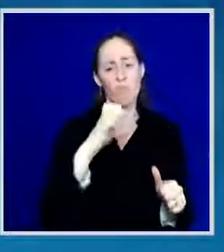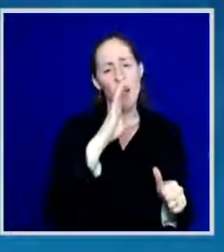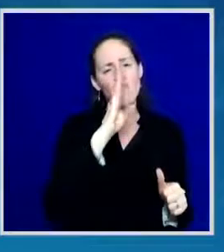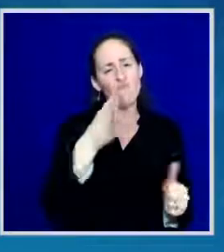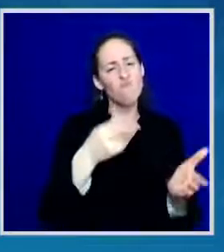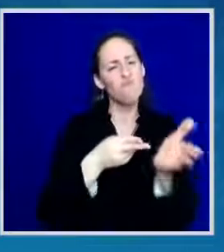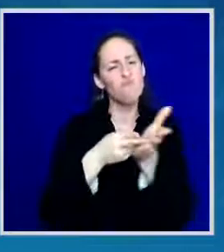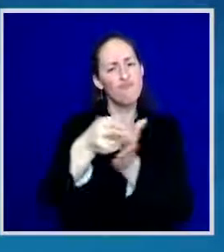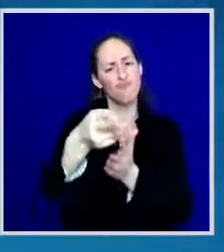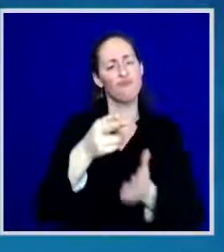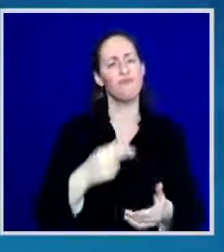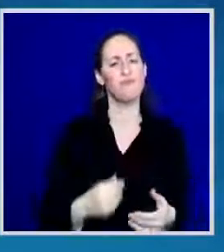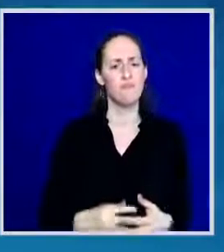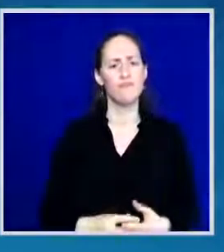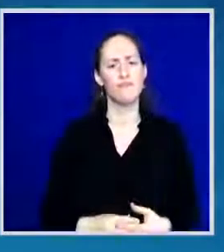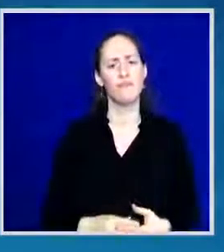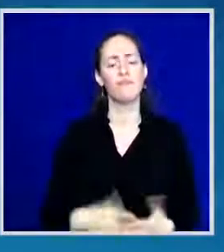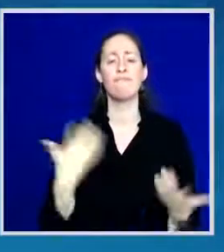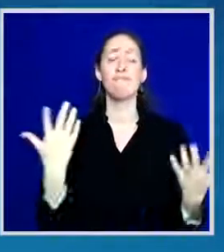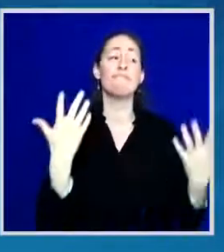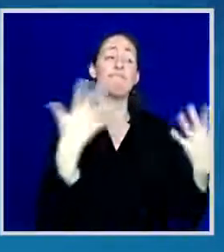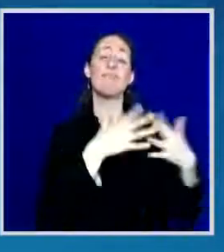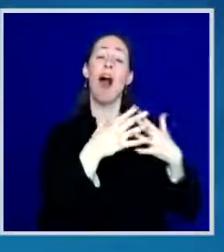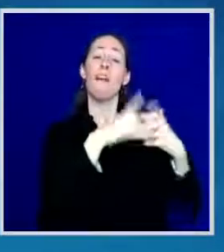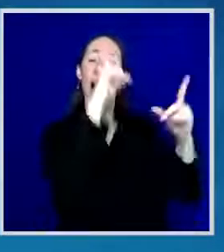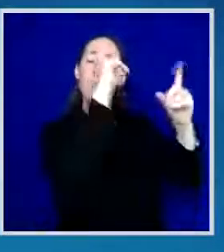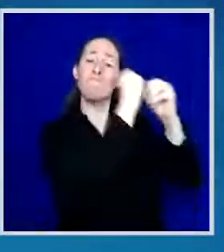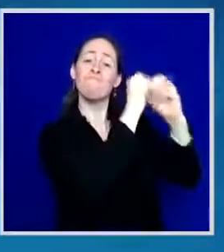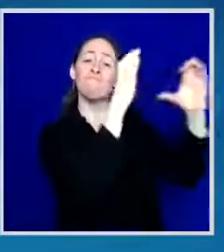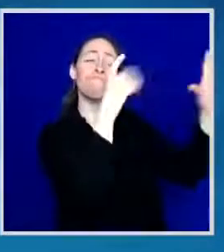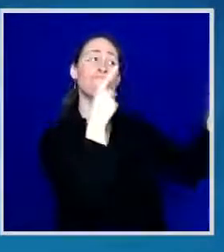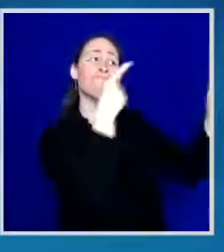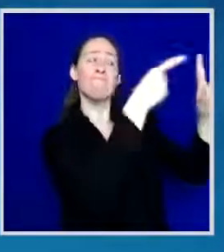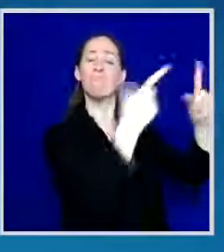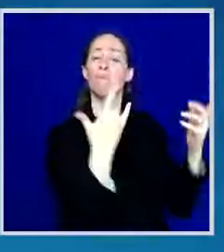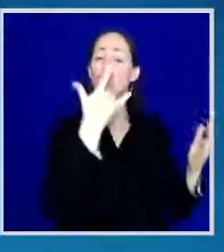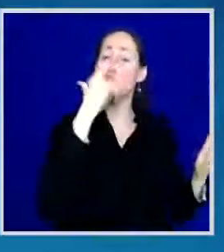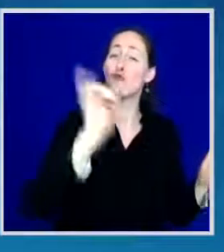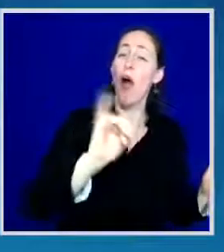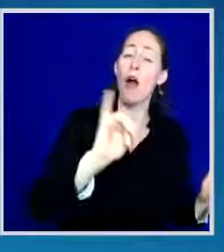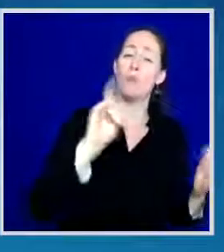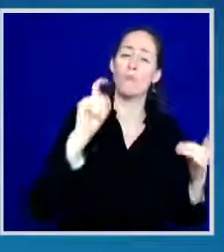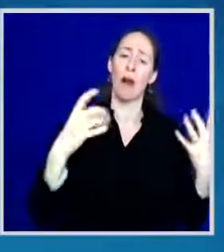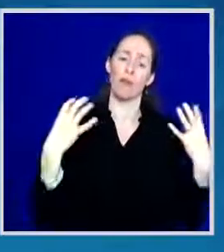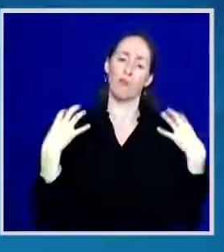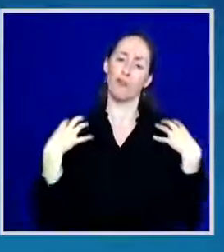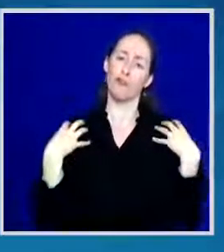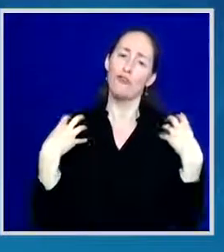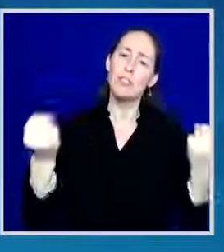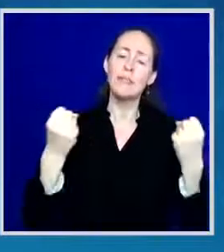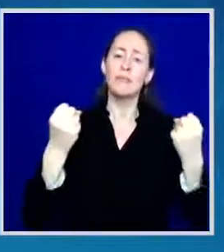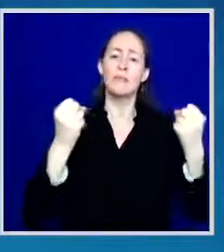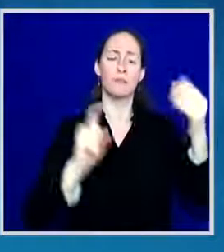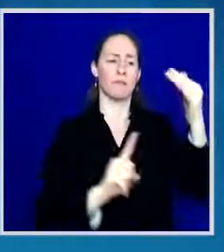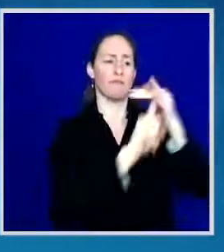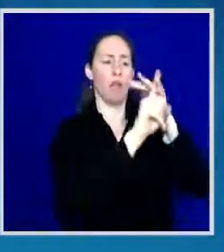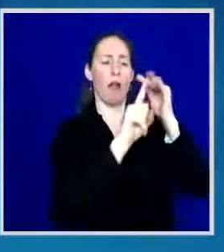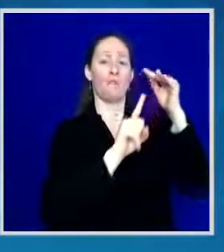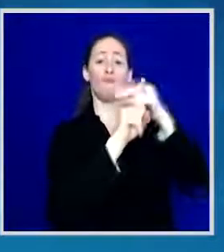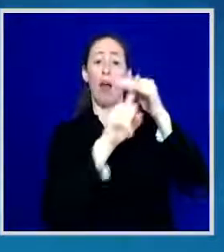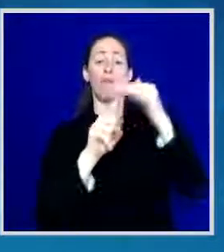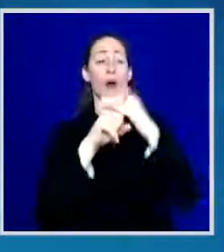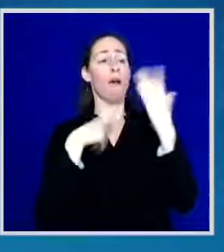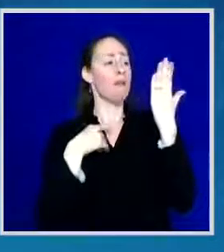aspiration is about the courage to see beyond crisis and to build beyond